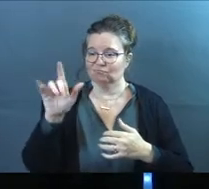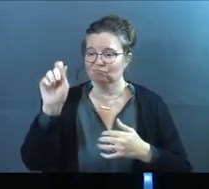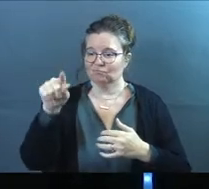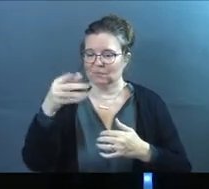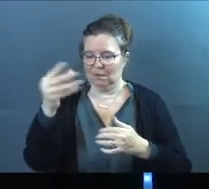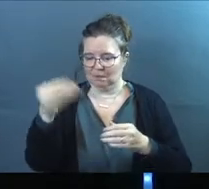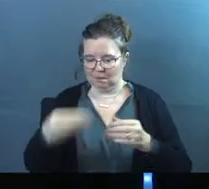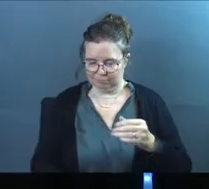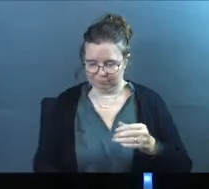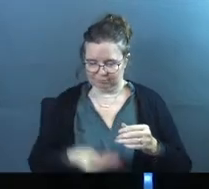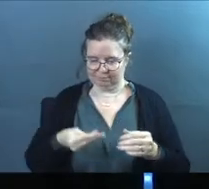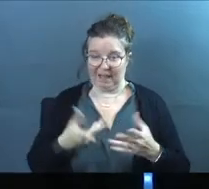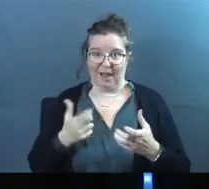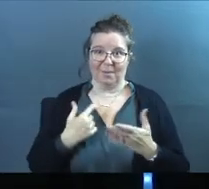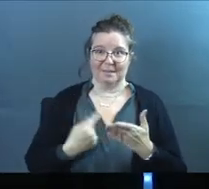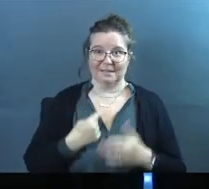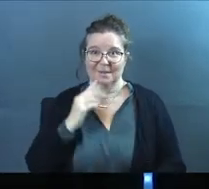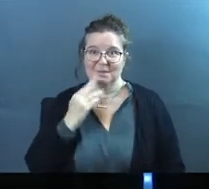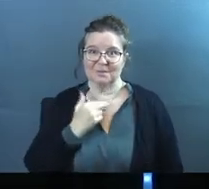like, I just want something sweet.